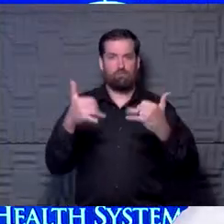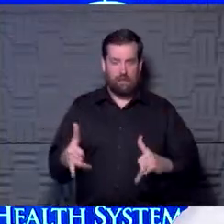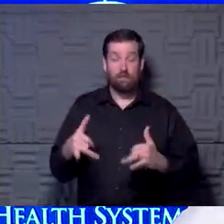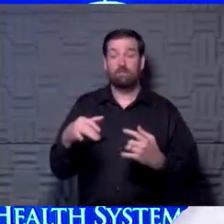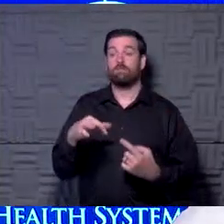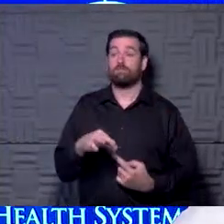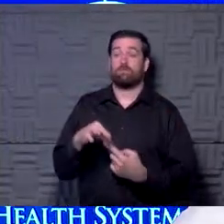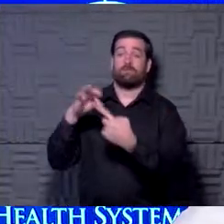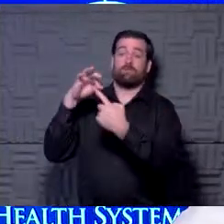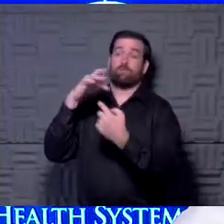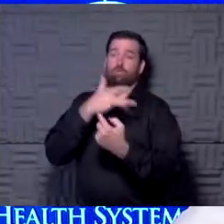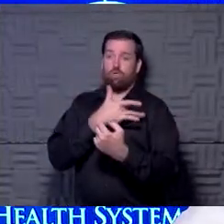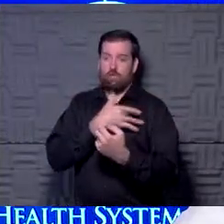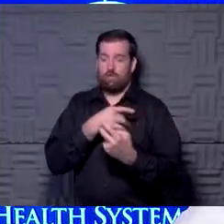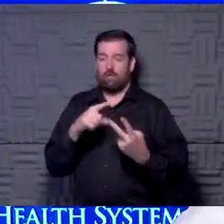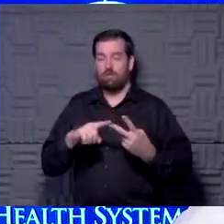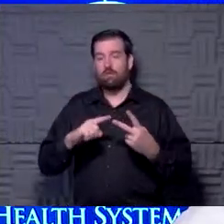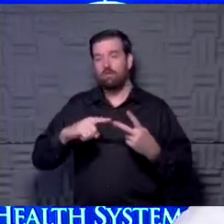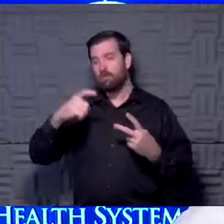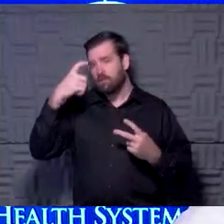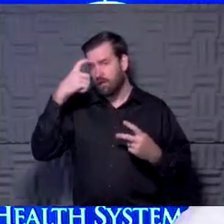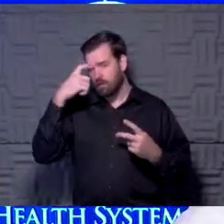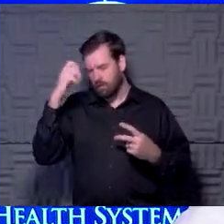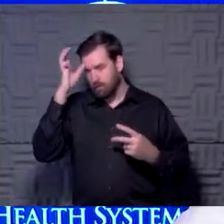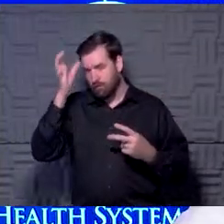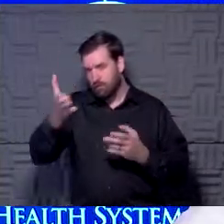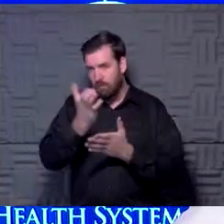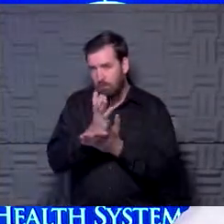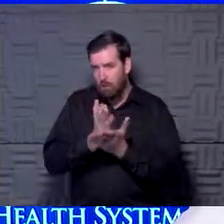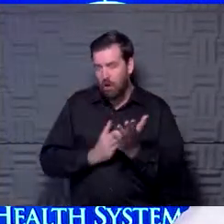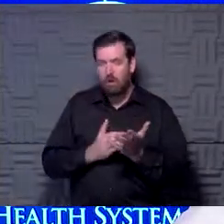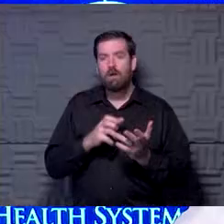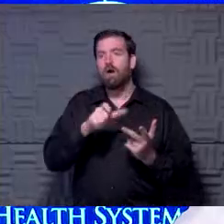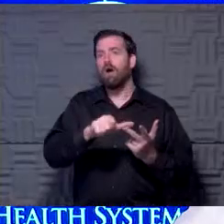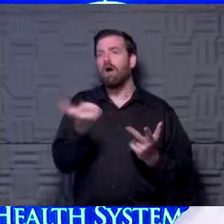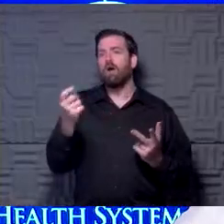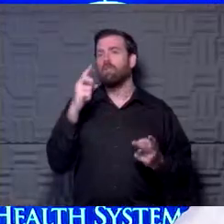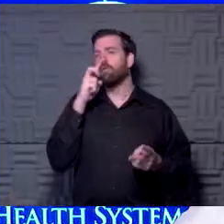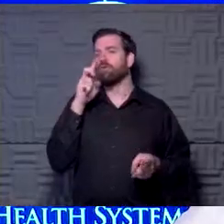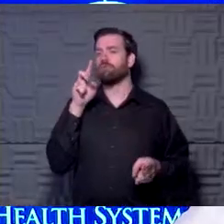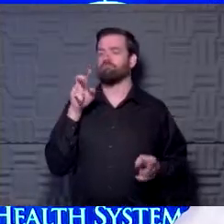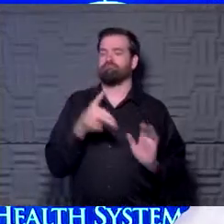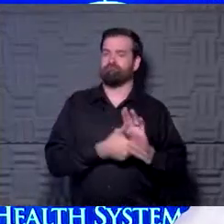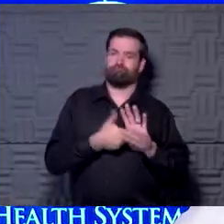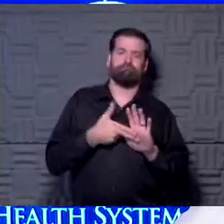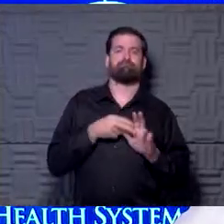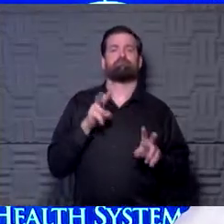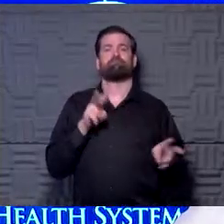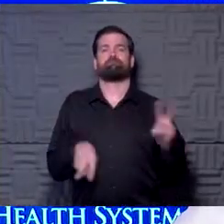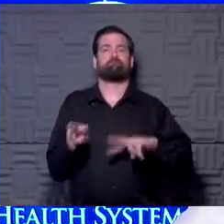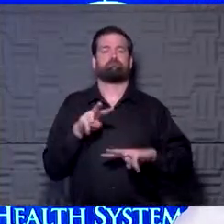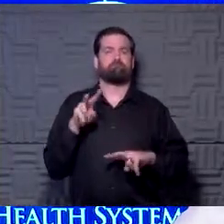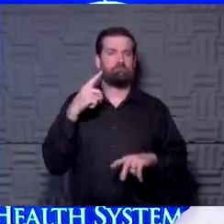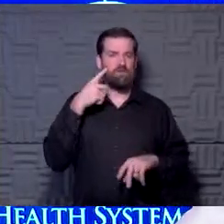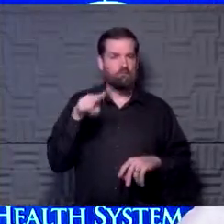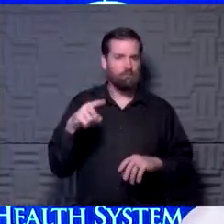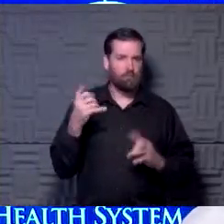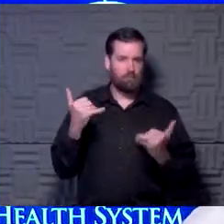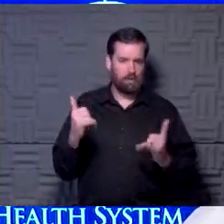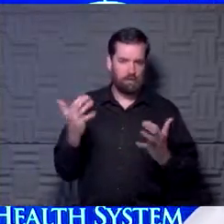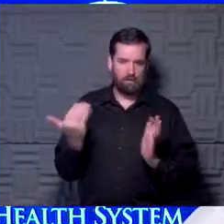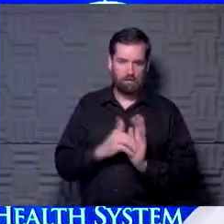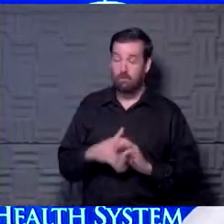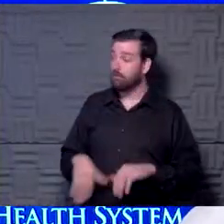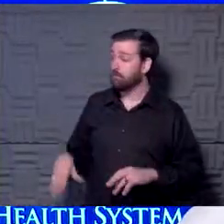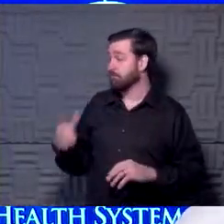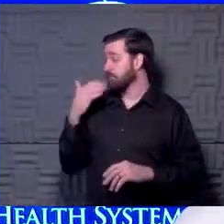Besides the cardiac and cognitive component, what other things should we consider to return to play? Well, I'll